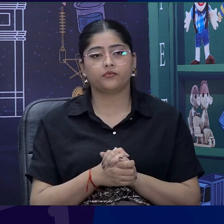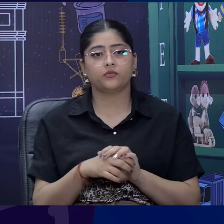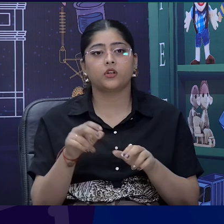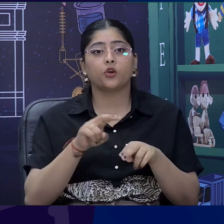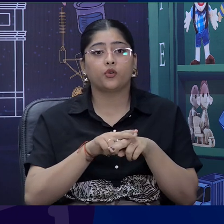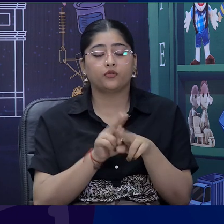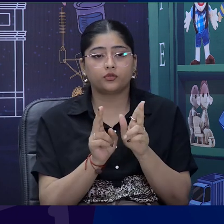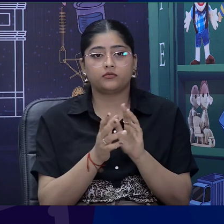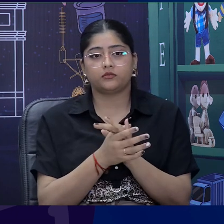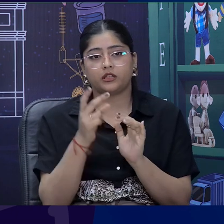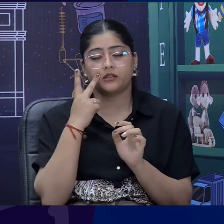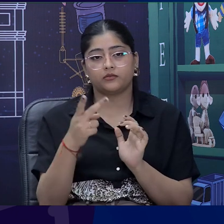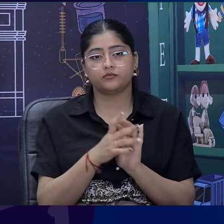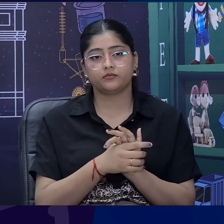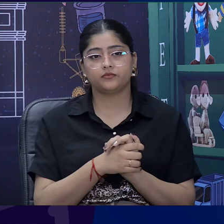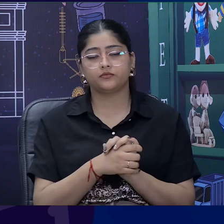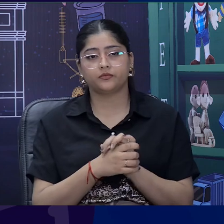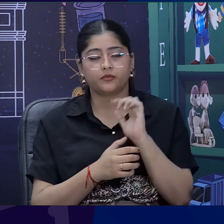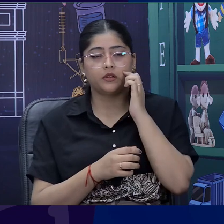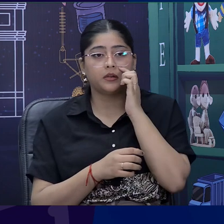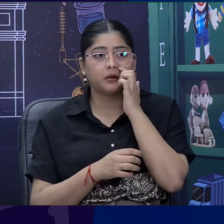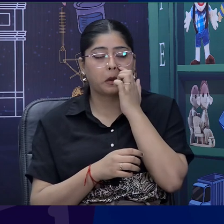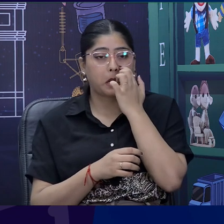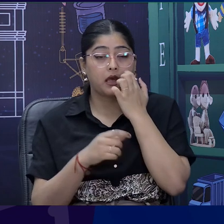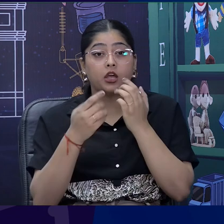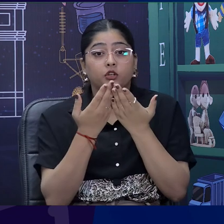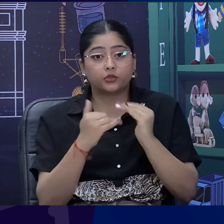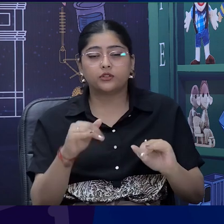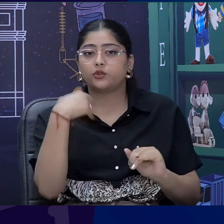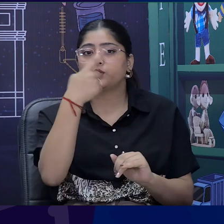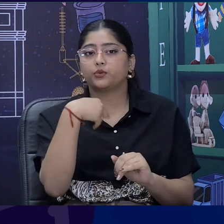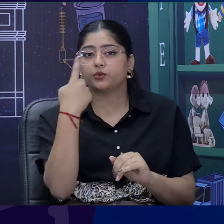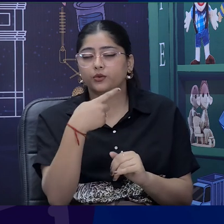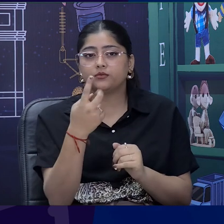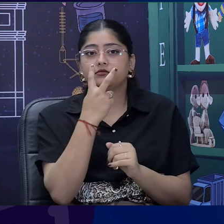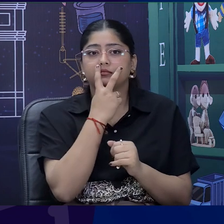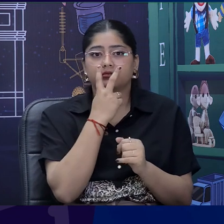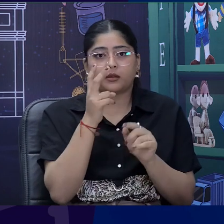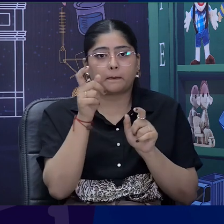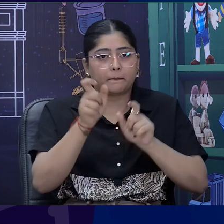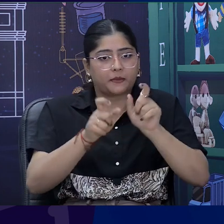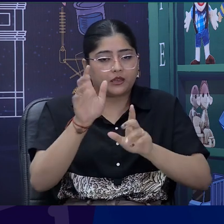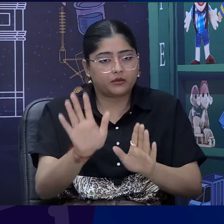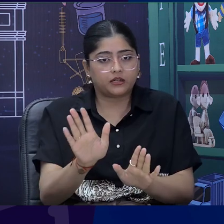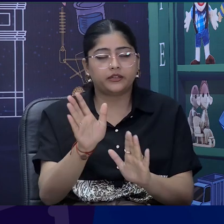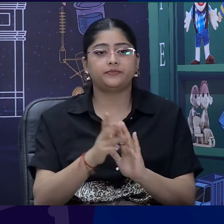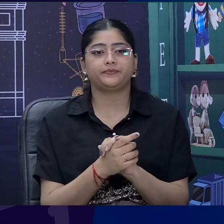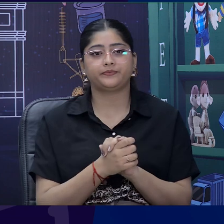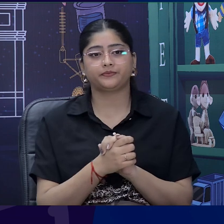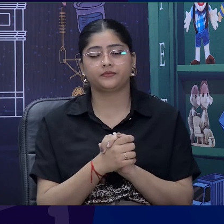braille slate. Ok. So, children having visual impairment and totally blind children they can use